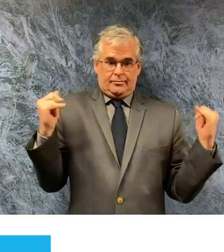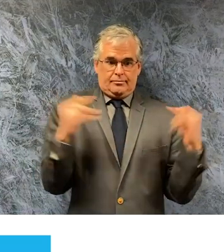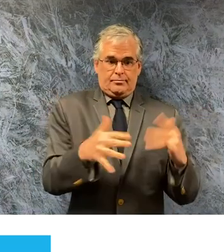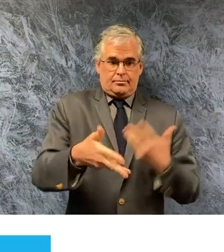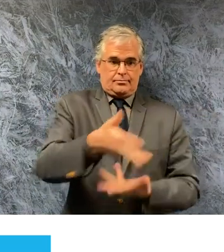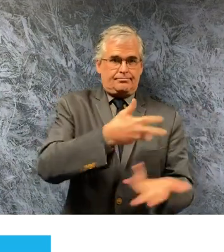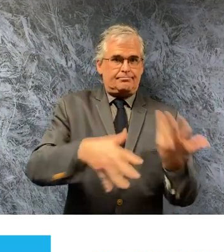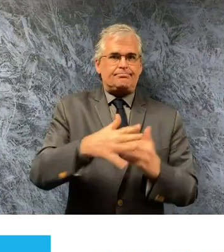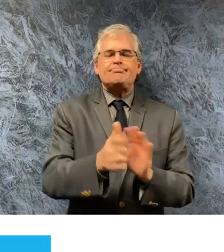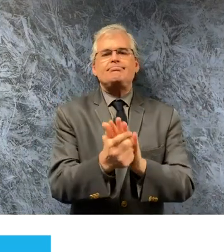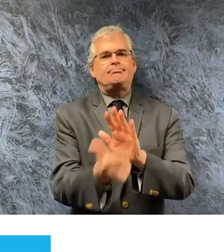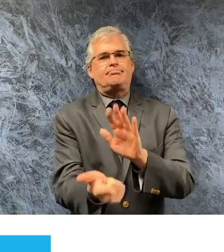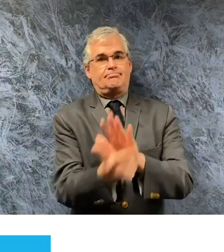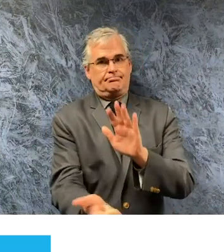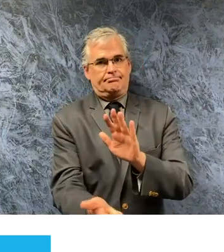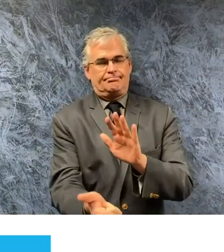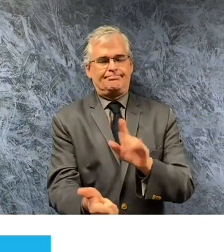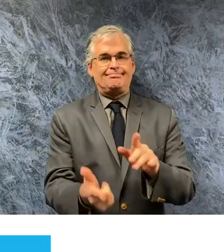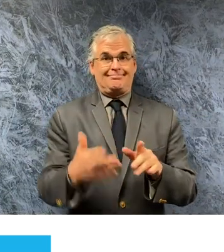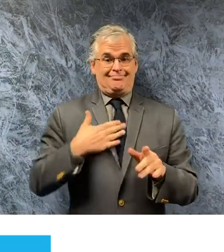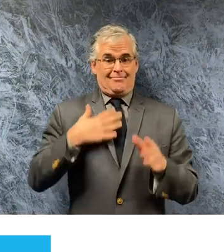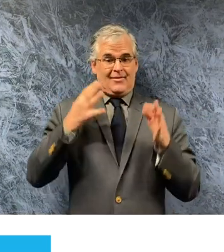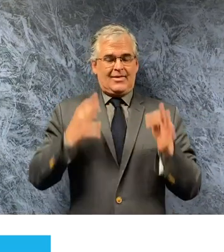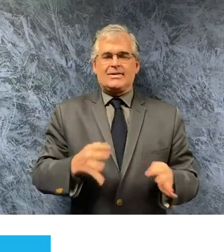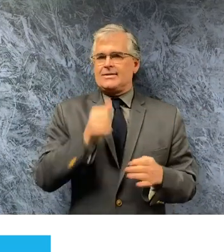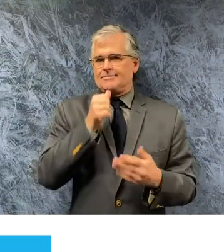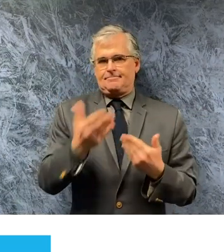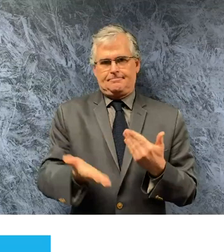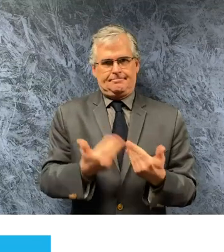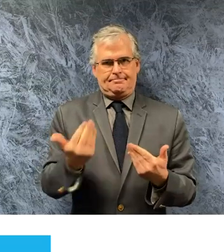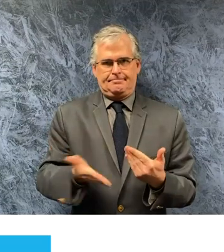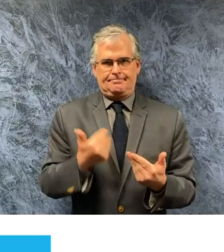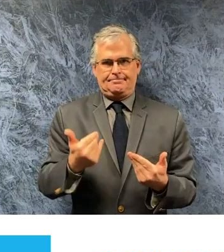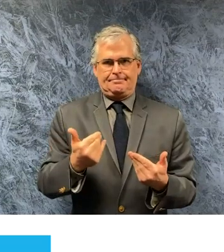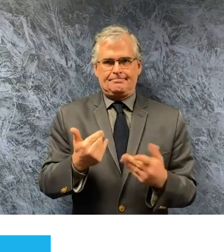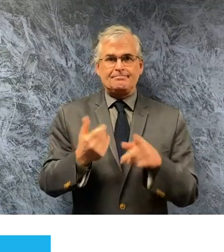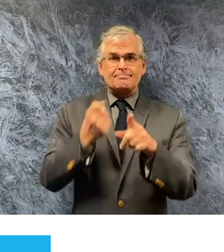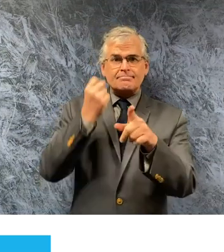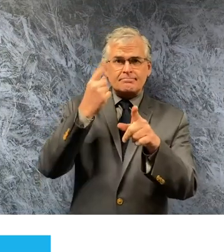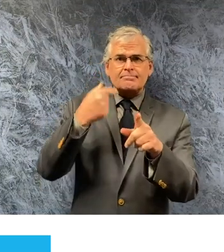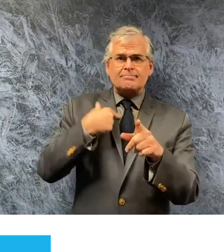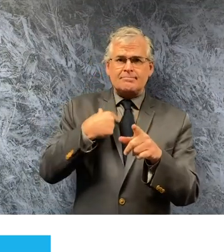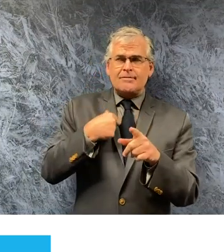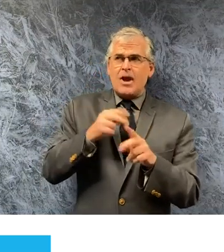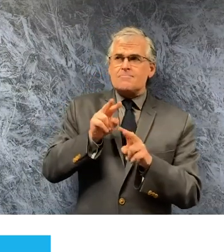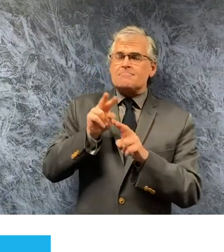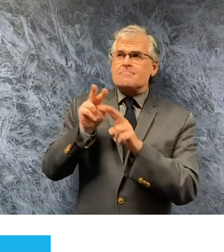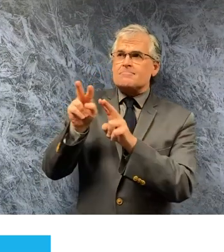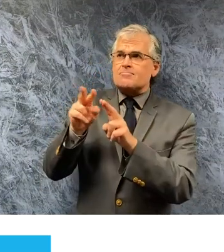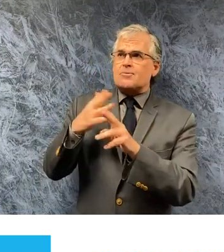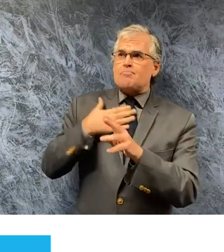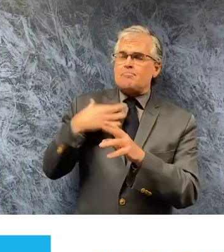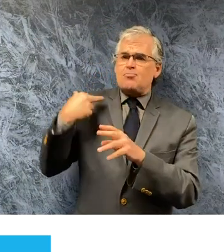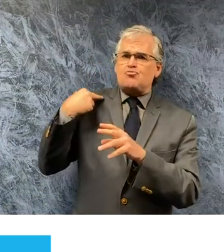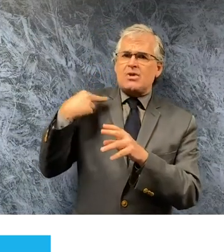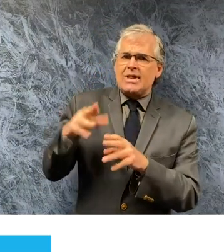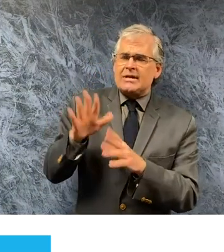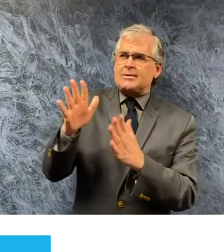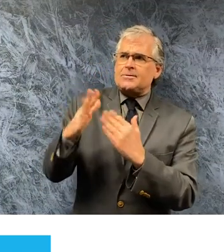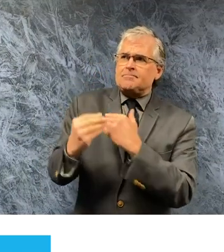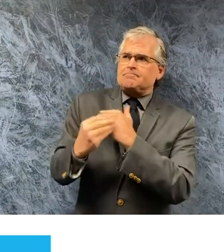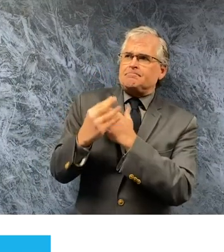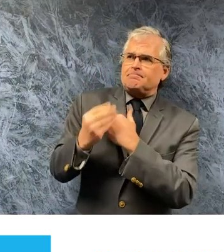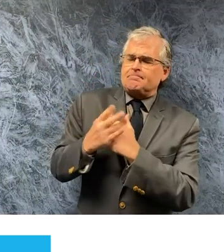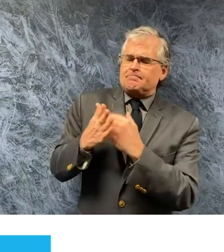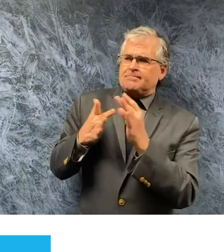in trying time in these trying times i have clung to my faith to guide me as i know many of you have as well